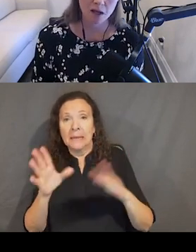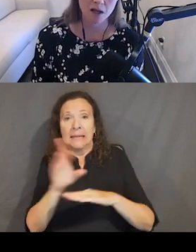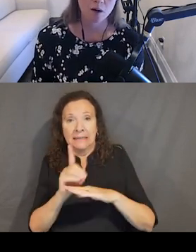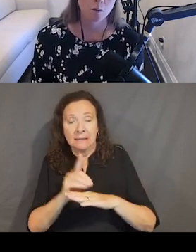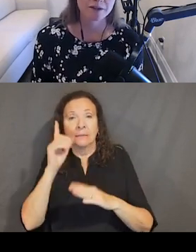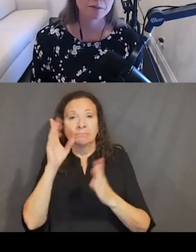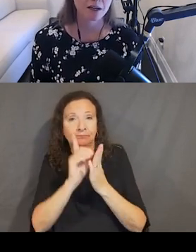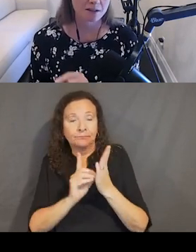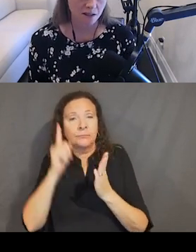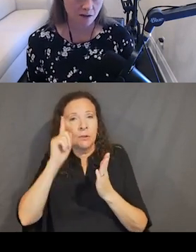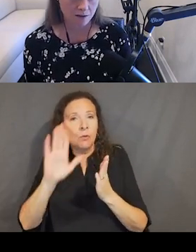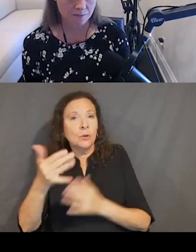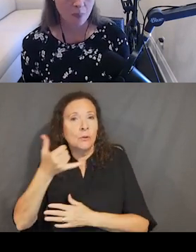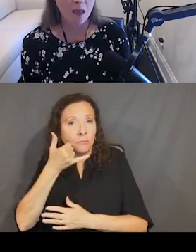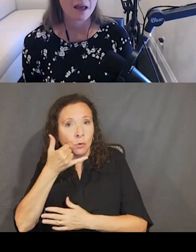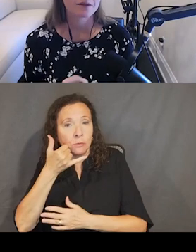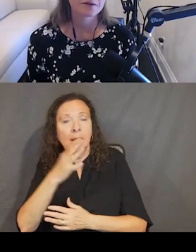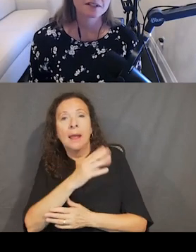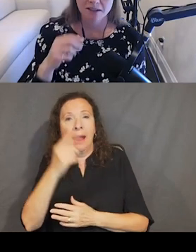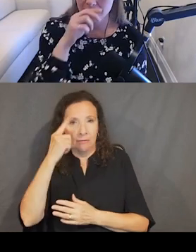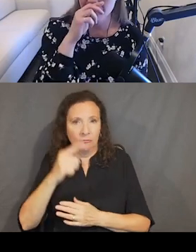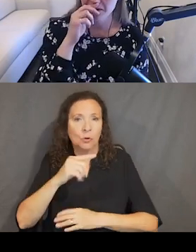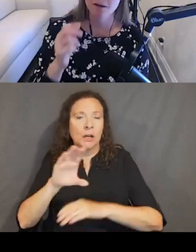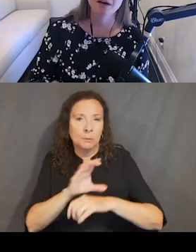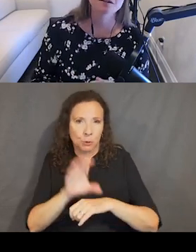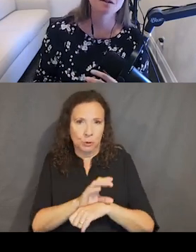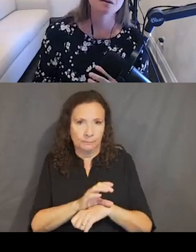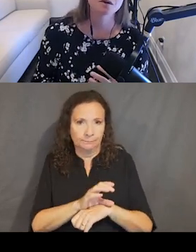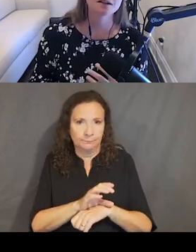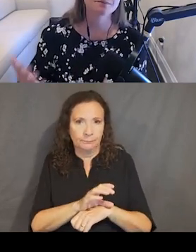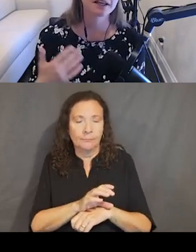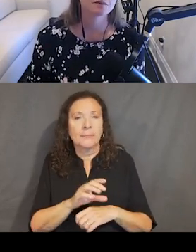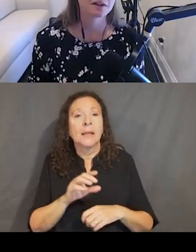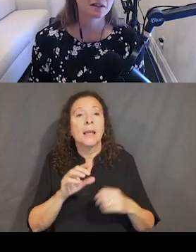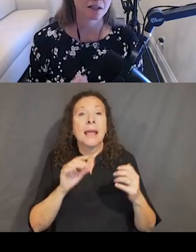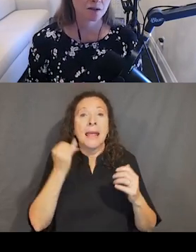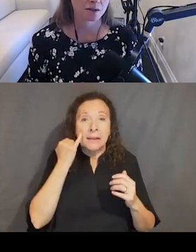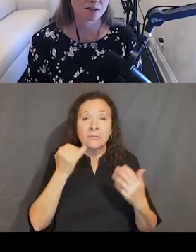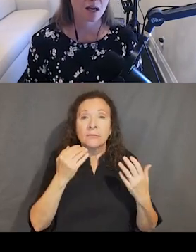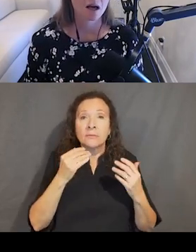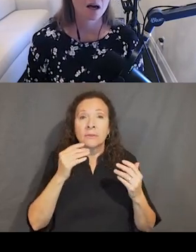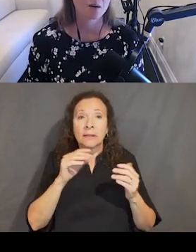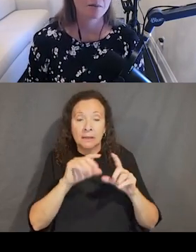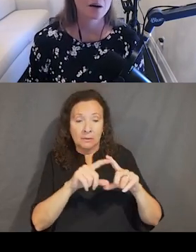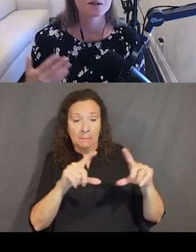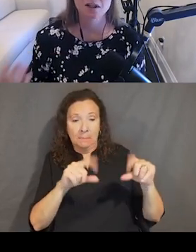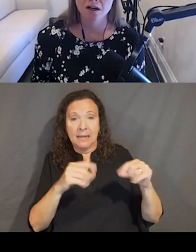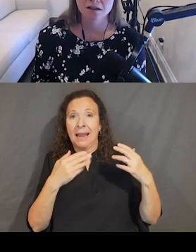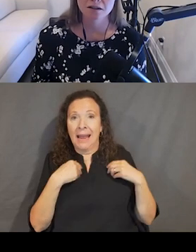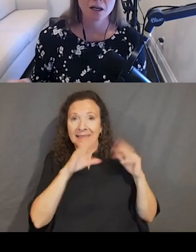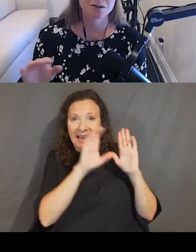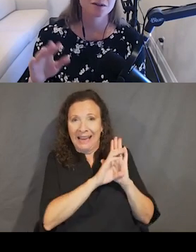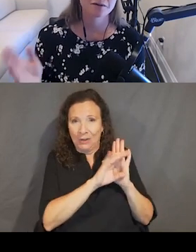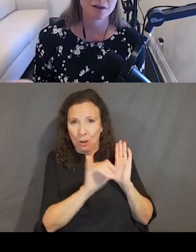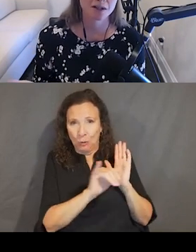mobile when your button has an icon. And the reason is, if you think back to us playing with the design tokens. I was using